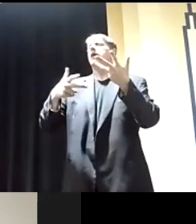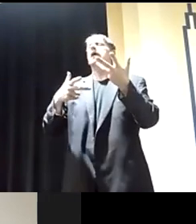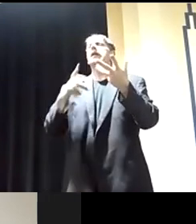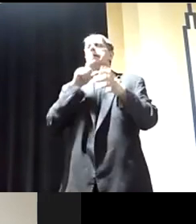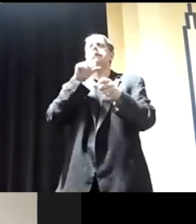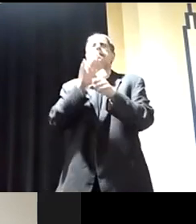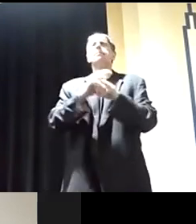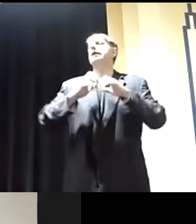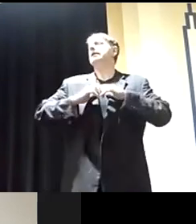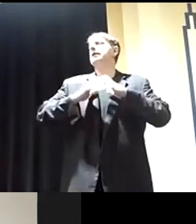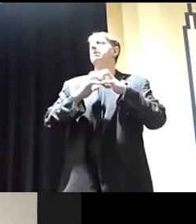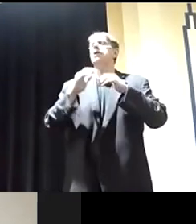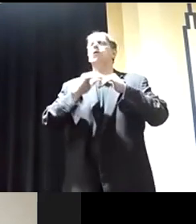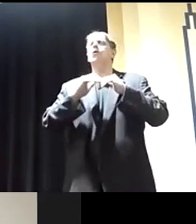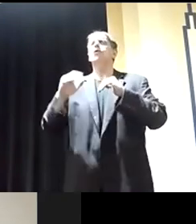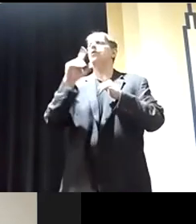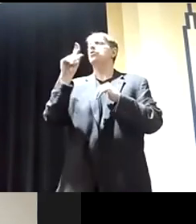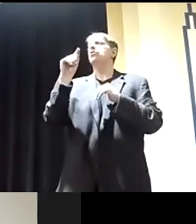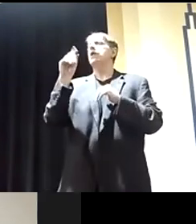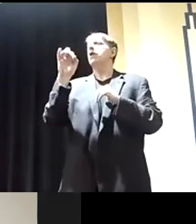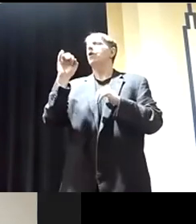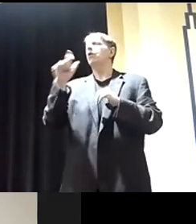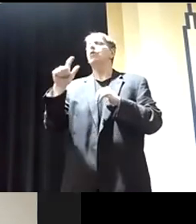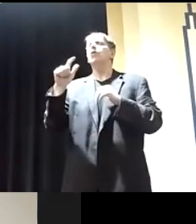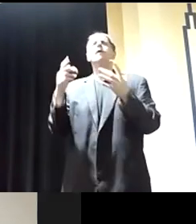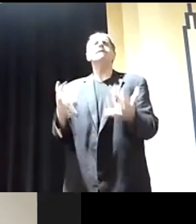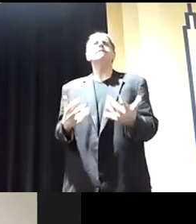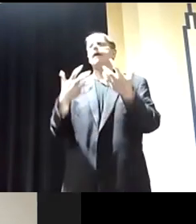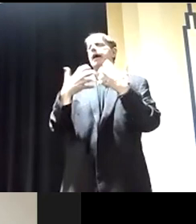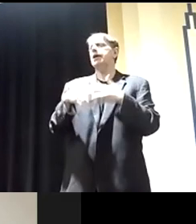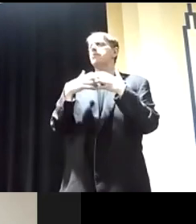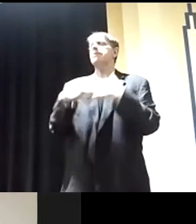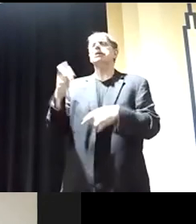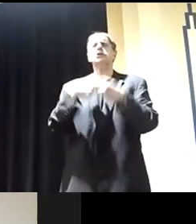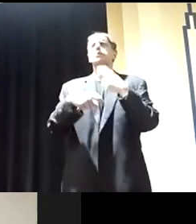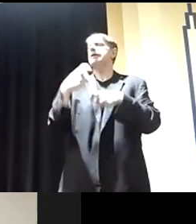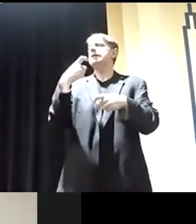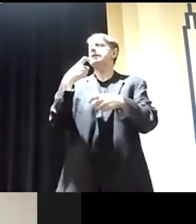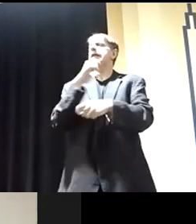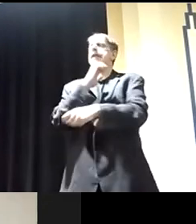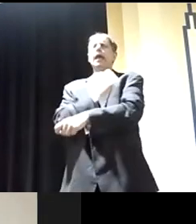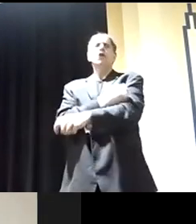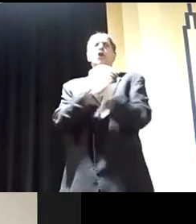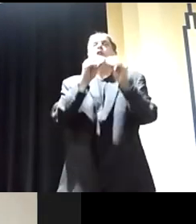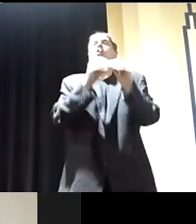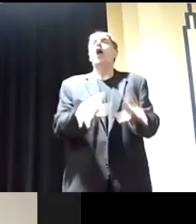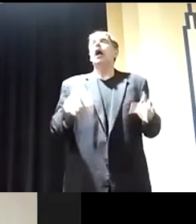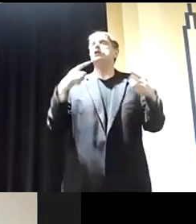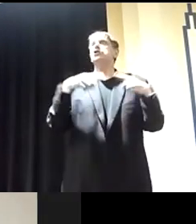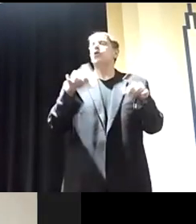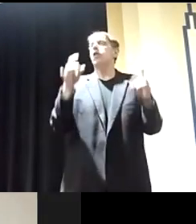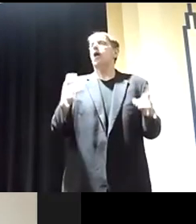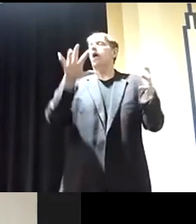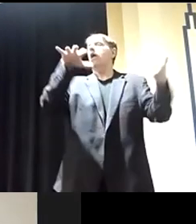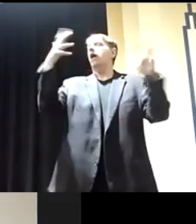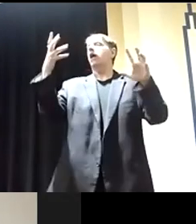to building, I believe over 20 coal plants, coal fire plants, to replace the energy that they lost after the disaster. So the truth of the matter is, a lot of